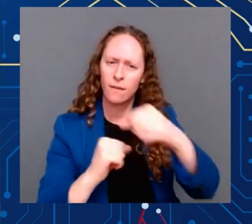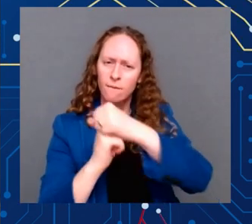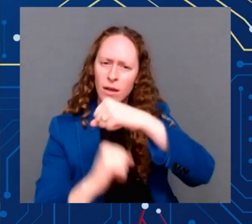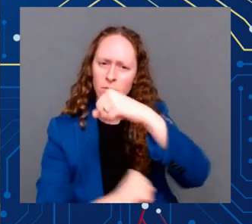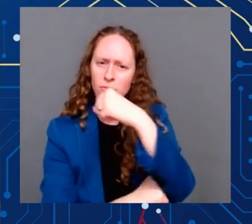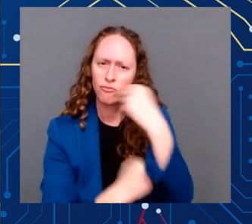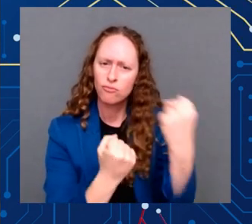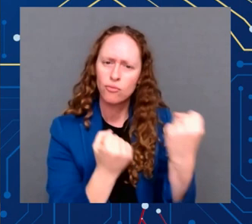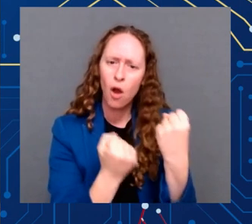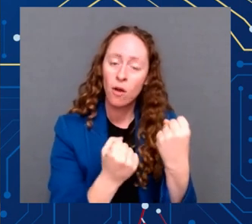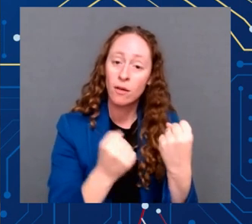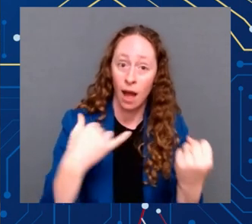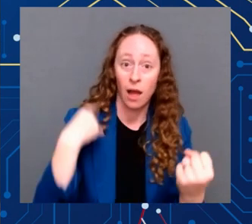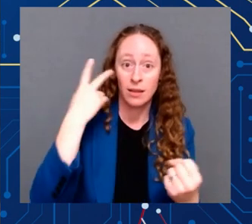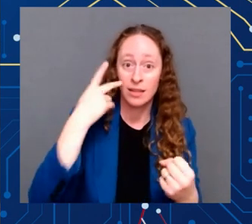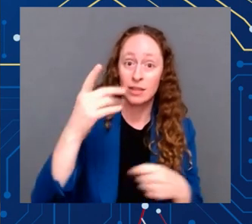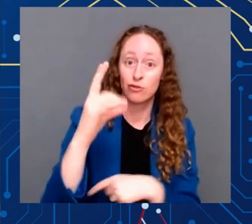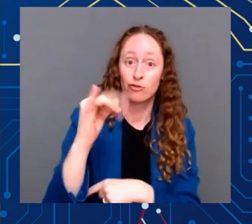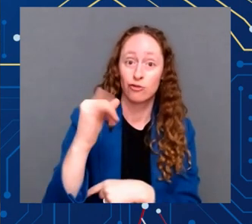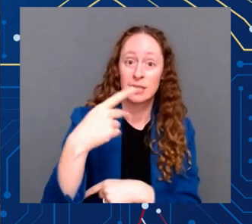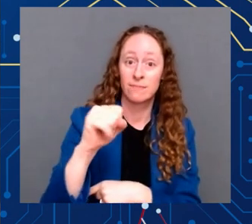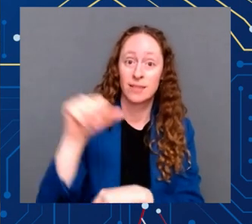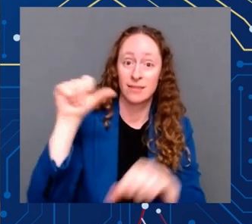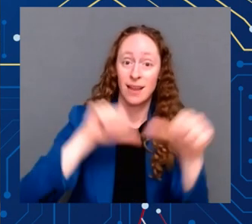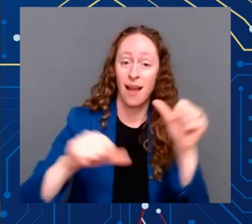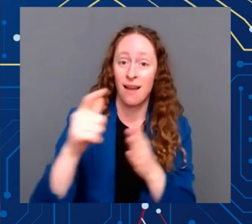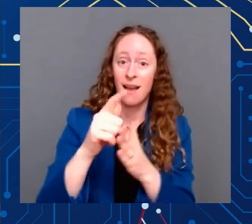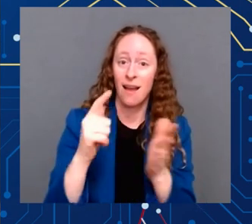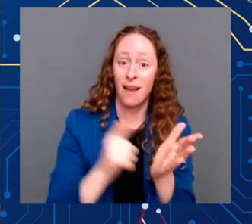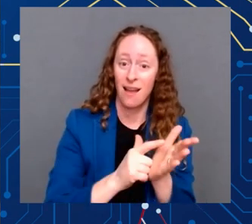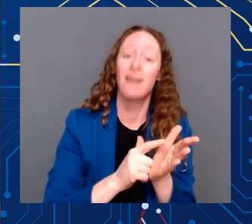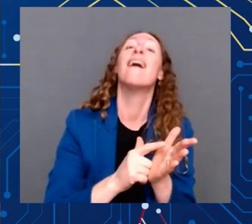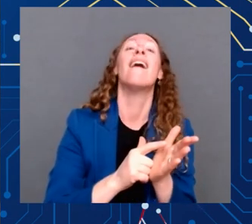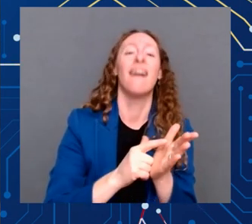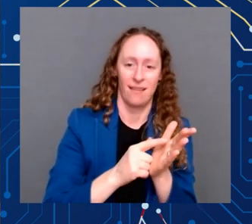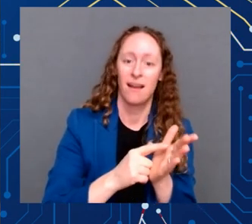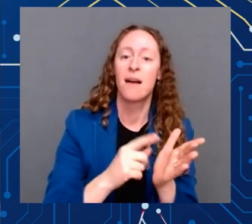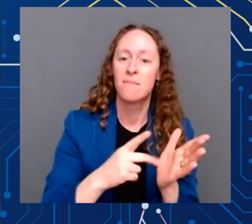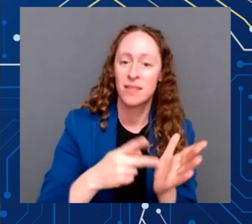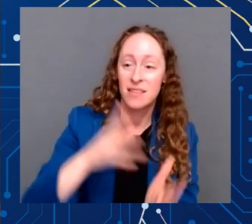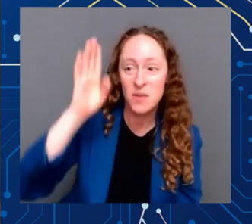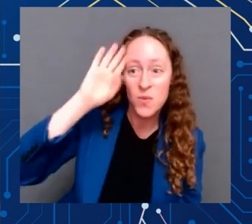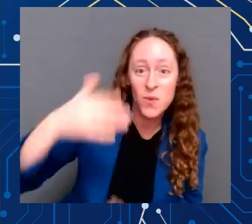great American century lies on the horizon. Thank you.